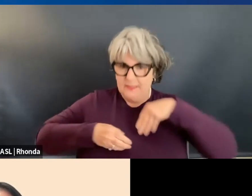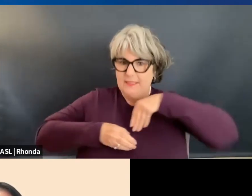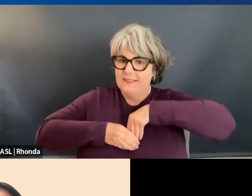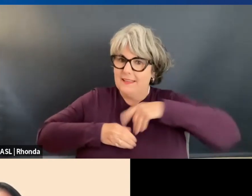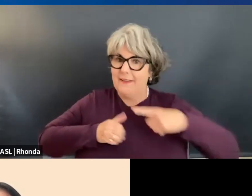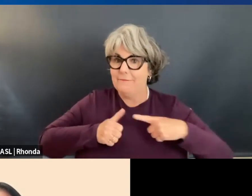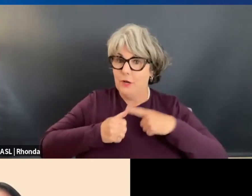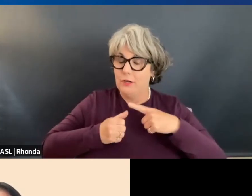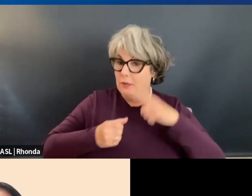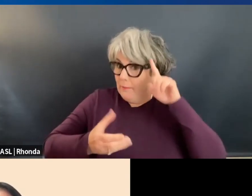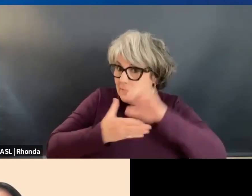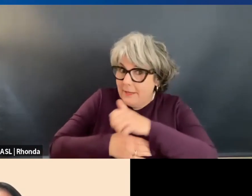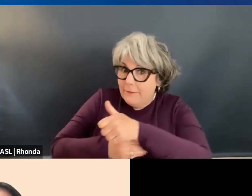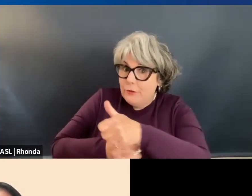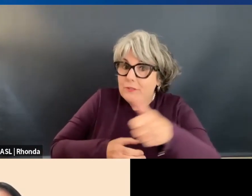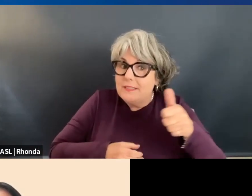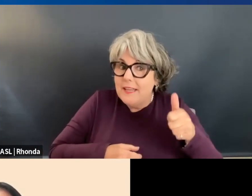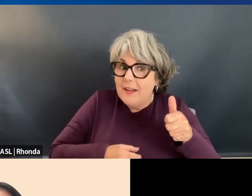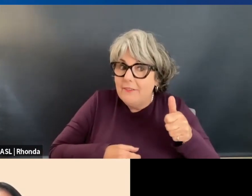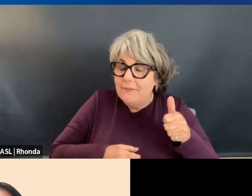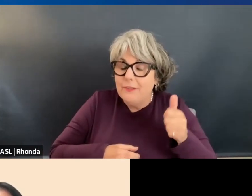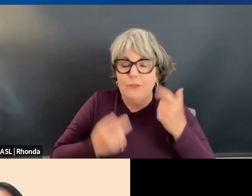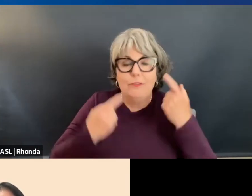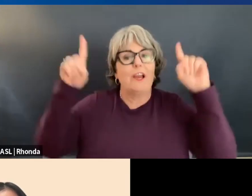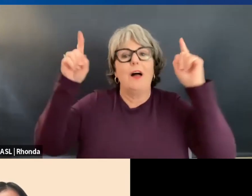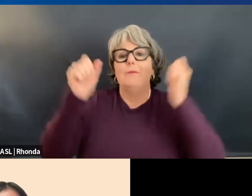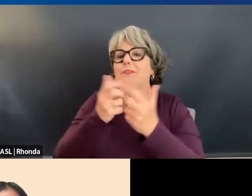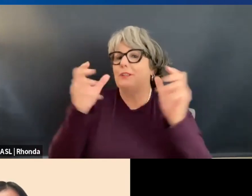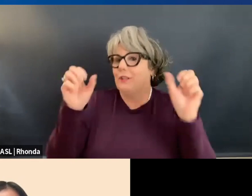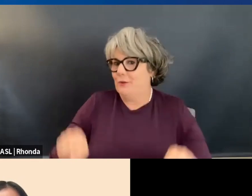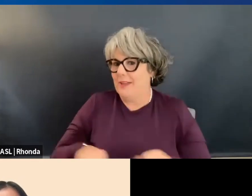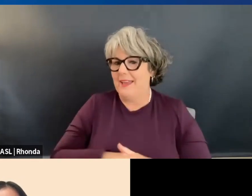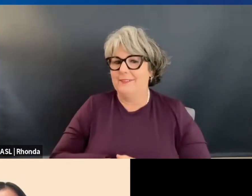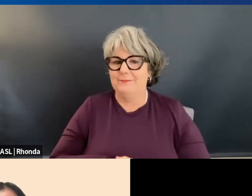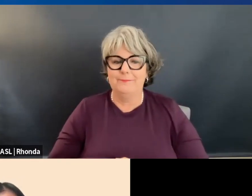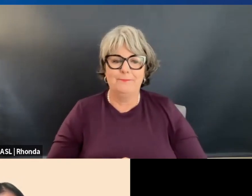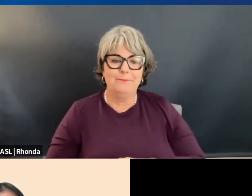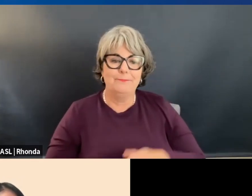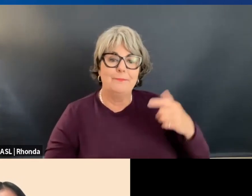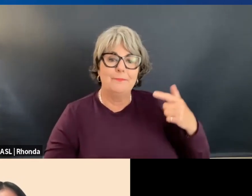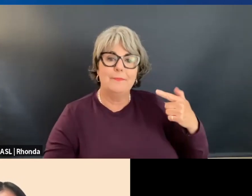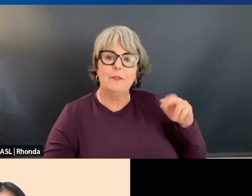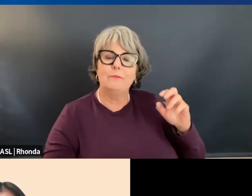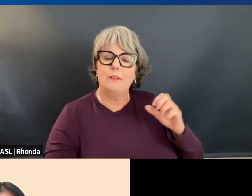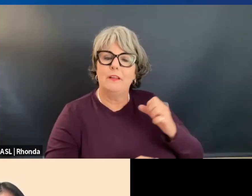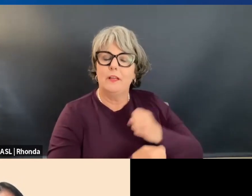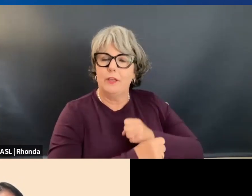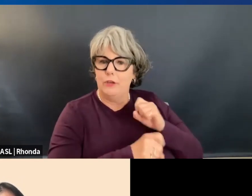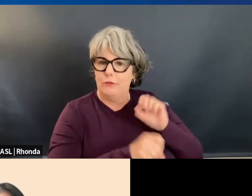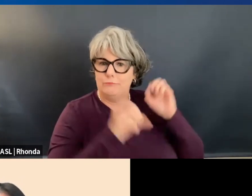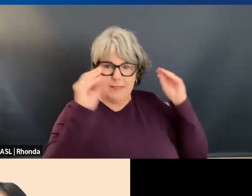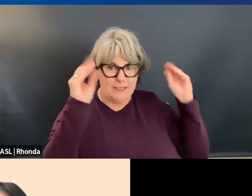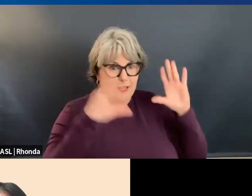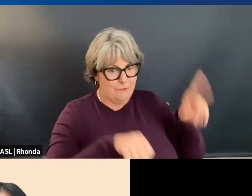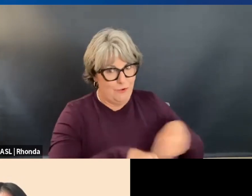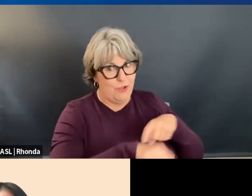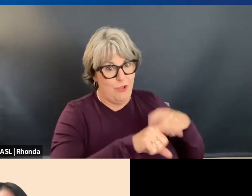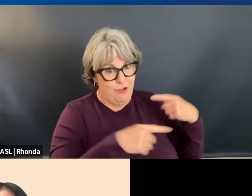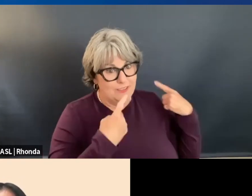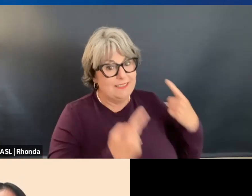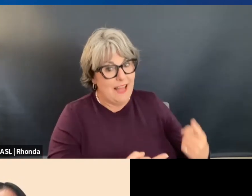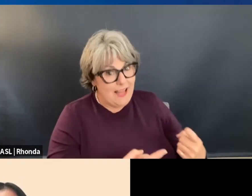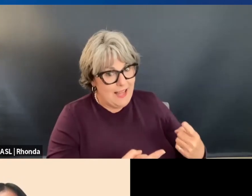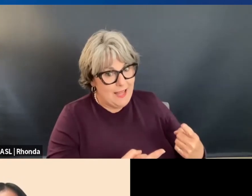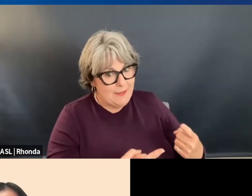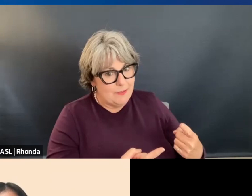if you believe in yourself, you can accomplish anything. I love that. Now, you've been an educator for a long time,